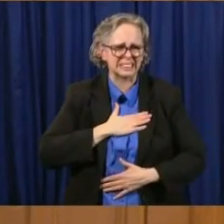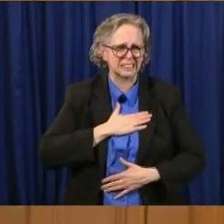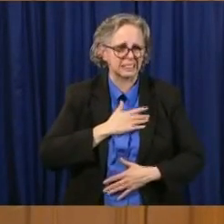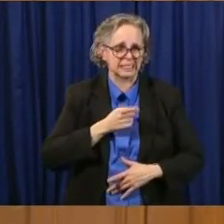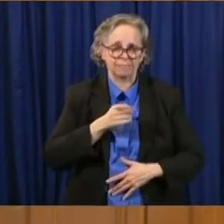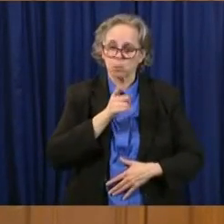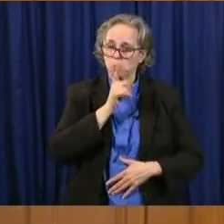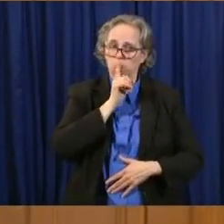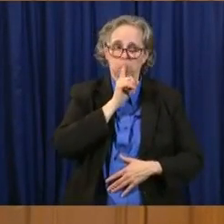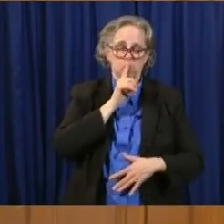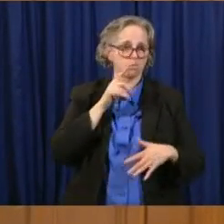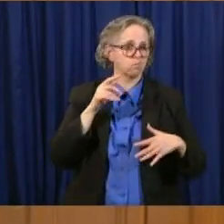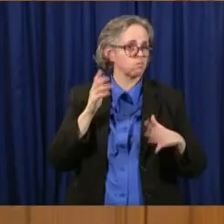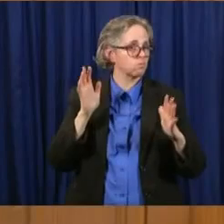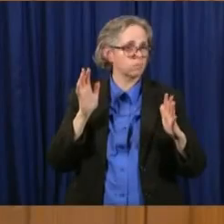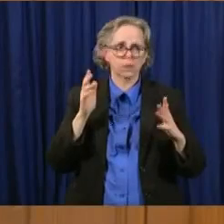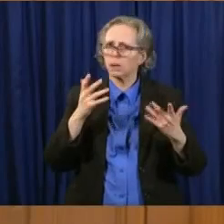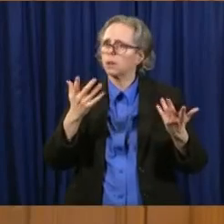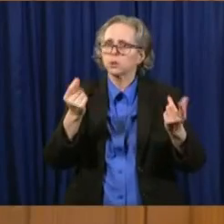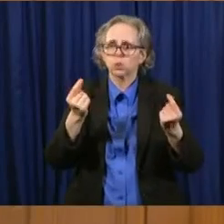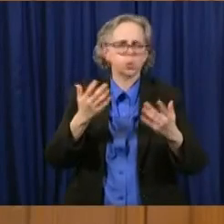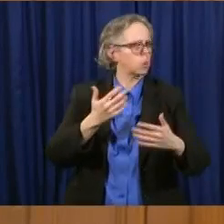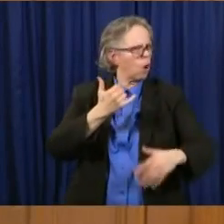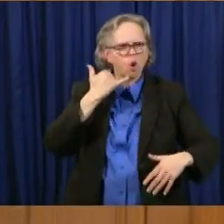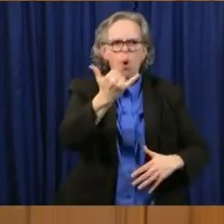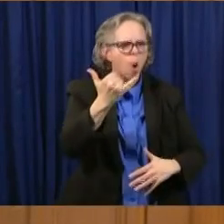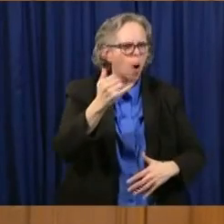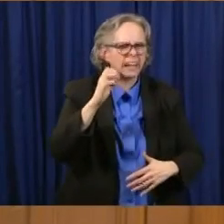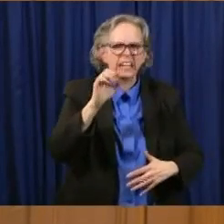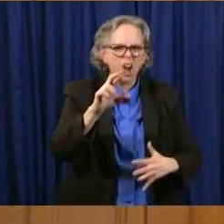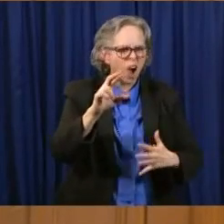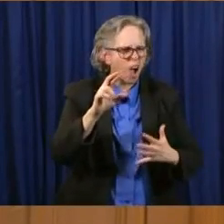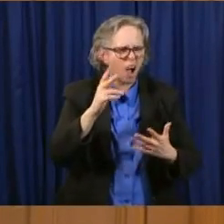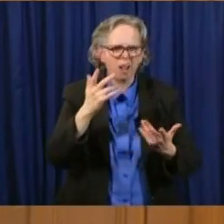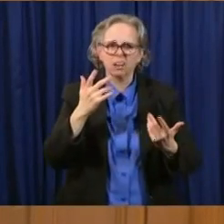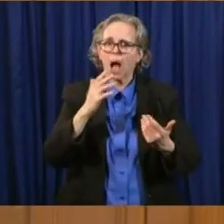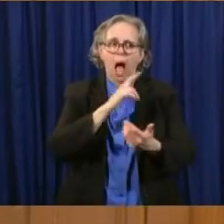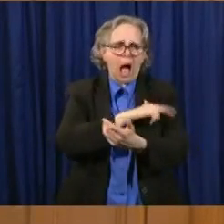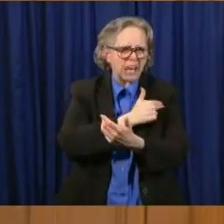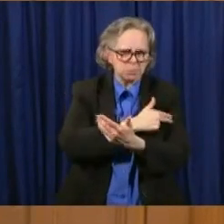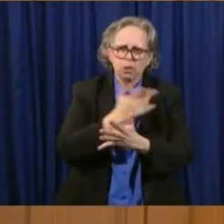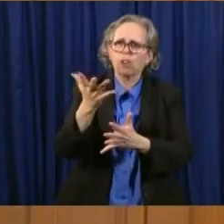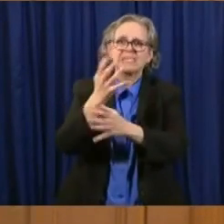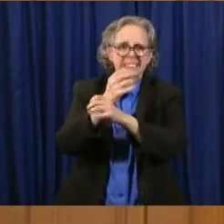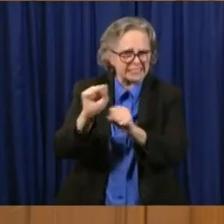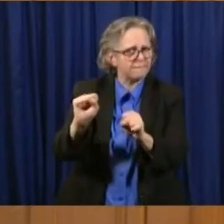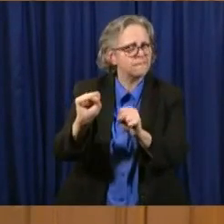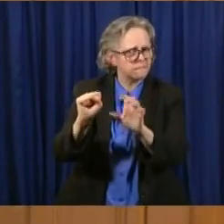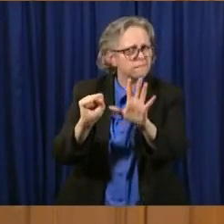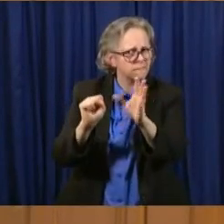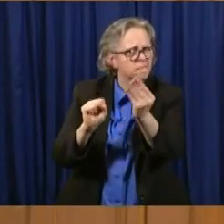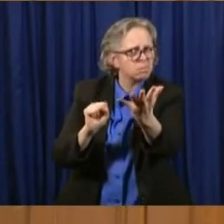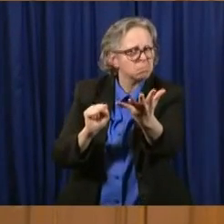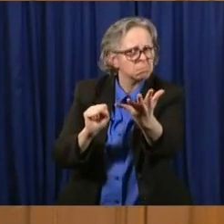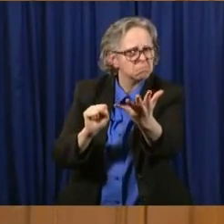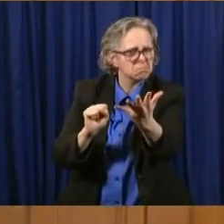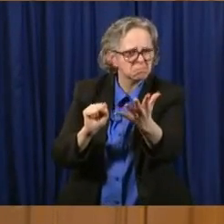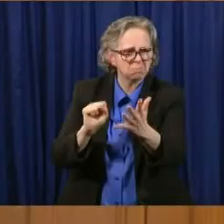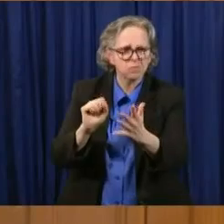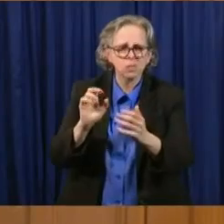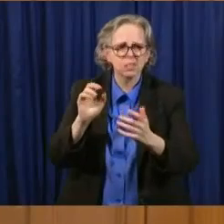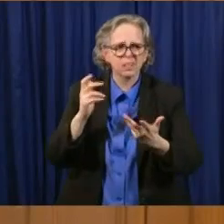rooms. Our hospitals are very, very safe places. Our hospitals are becoming hospitals without walls.